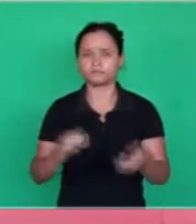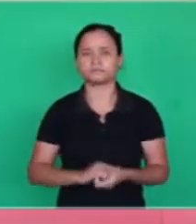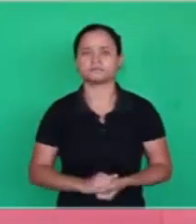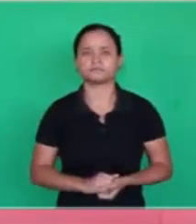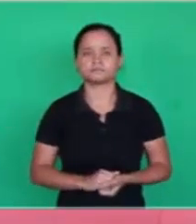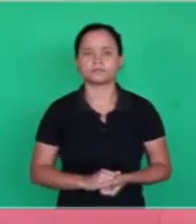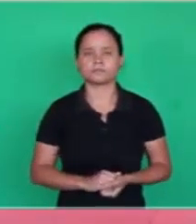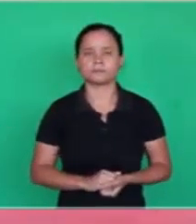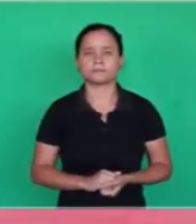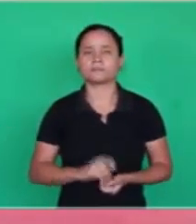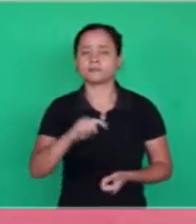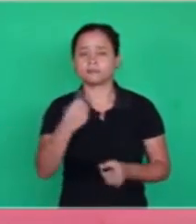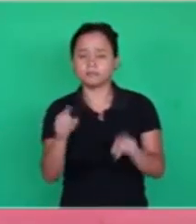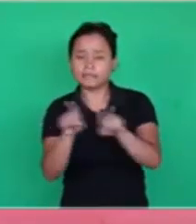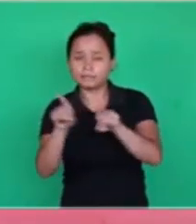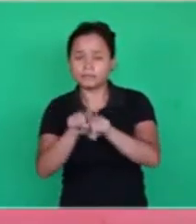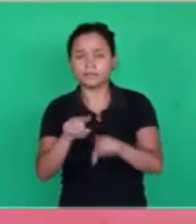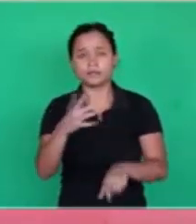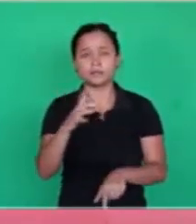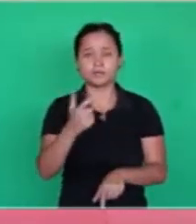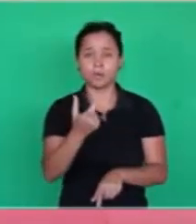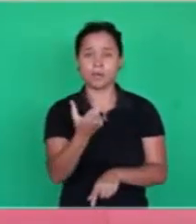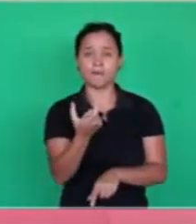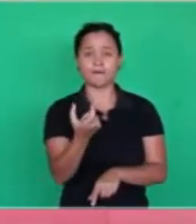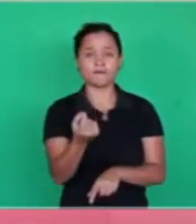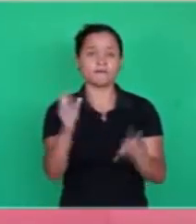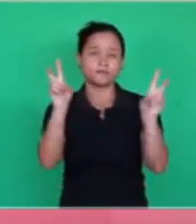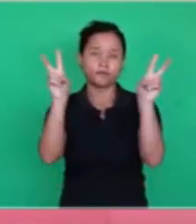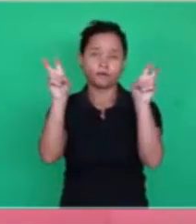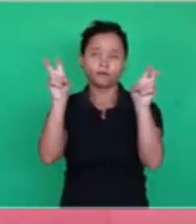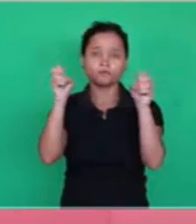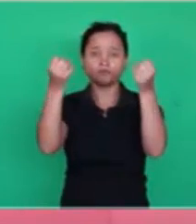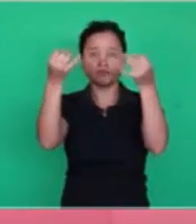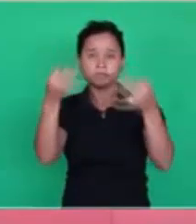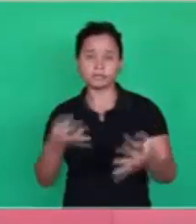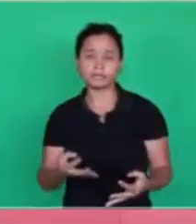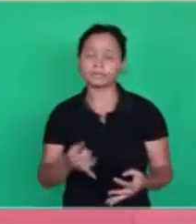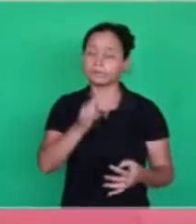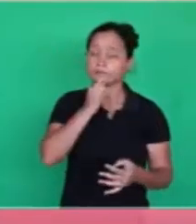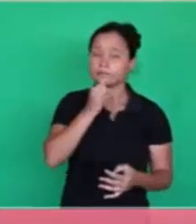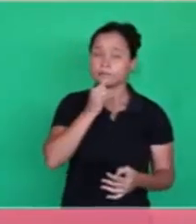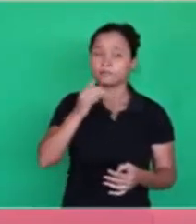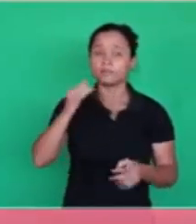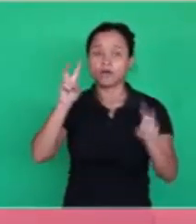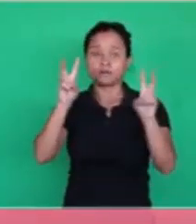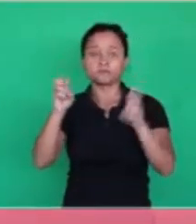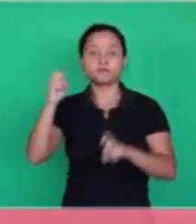And we have about 20 more topics to talk about. For example, wisdom.